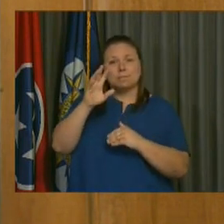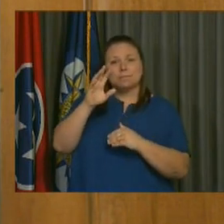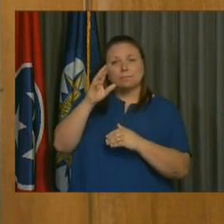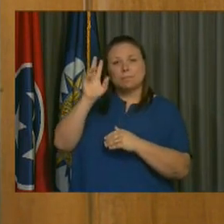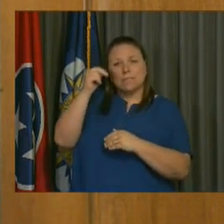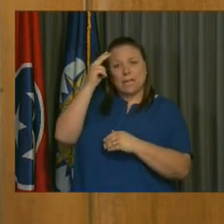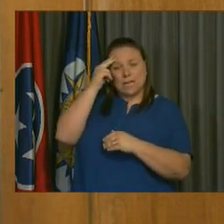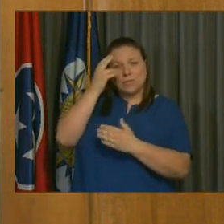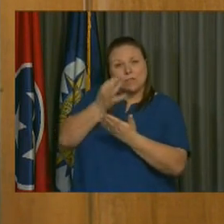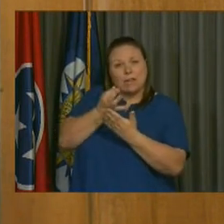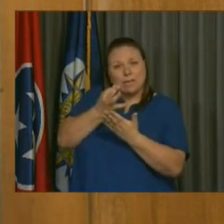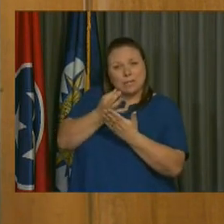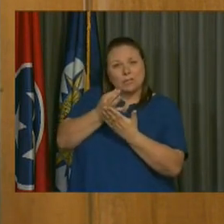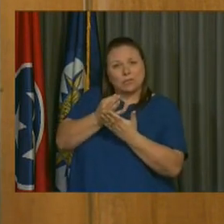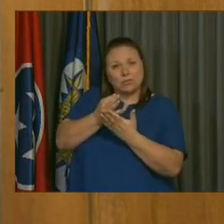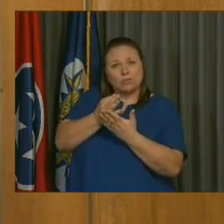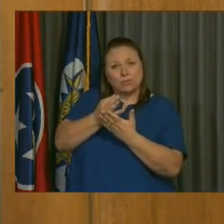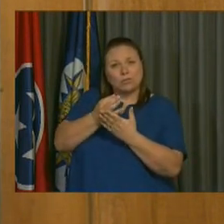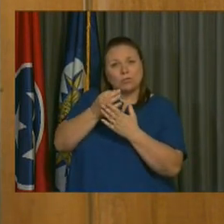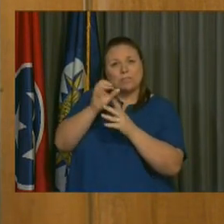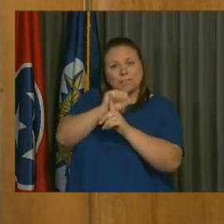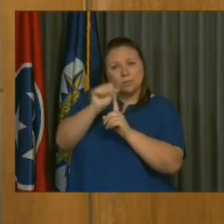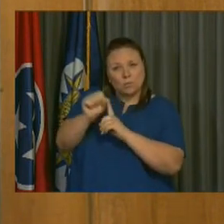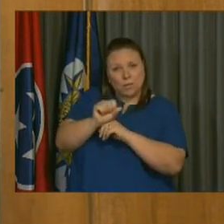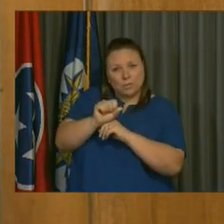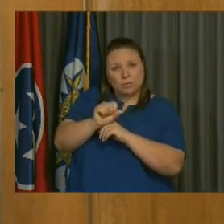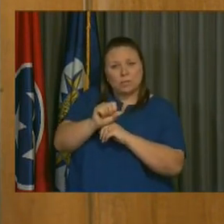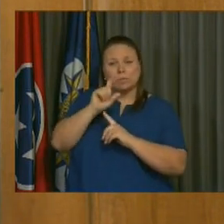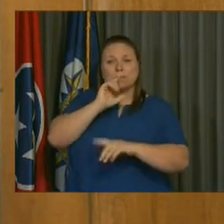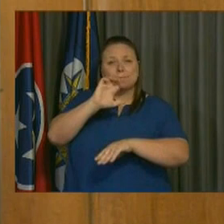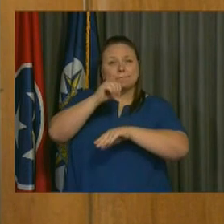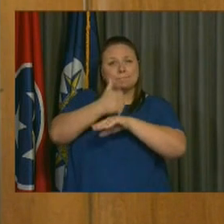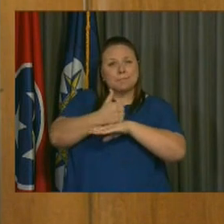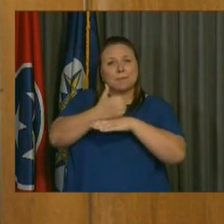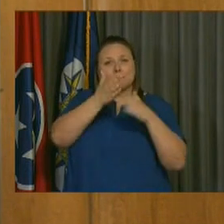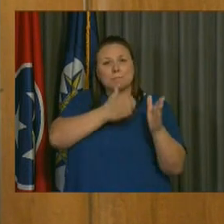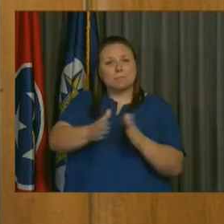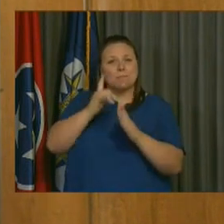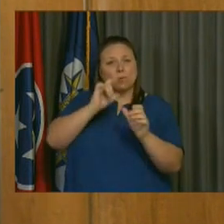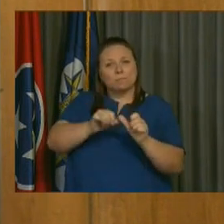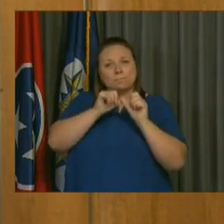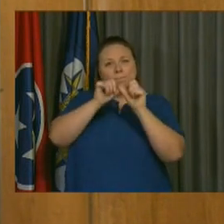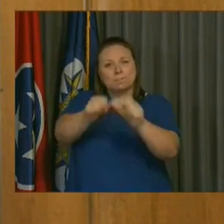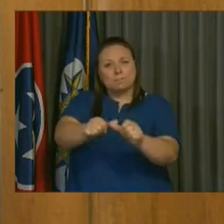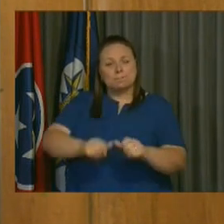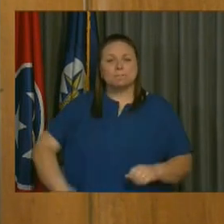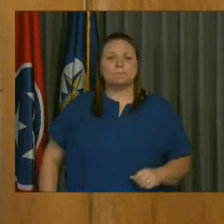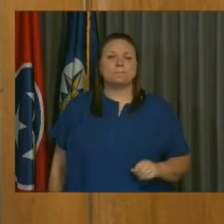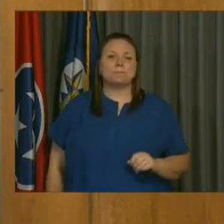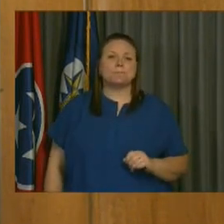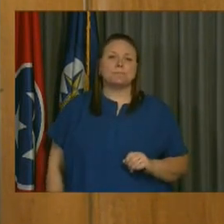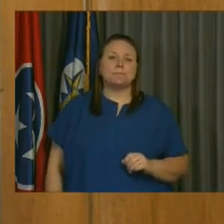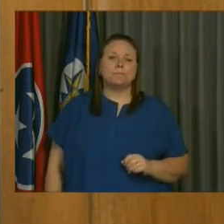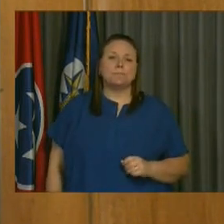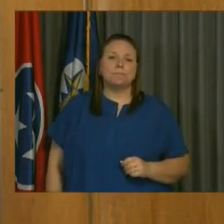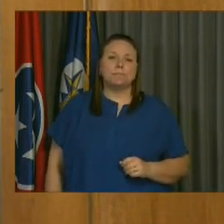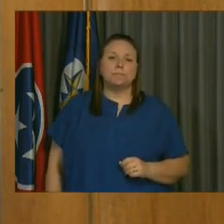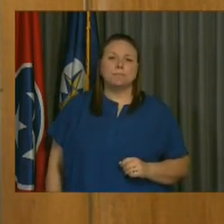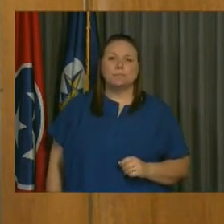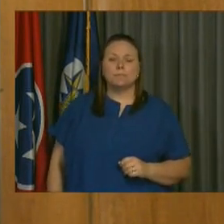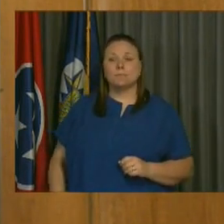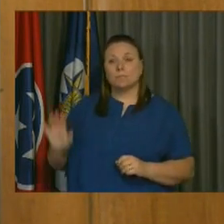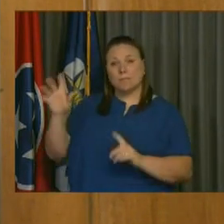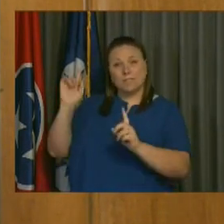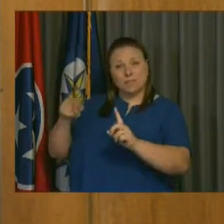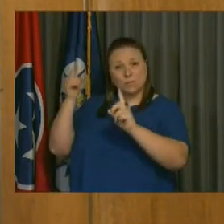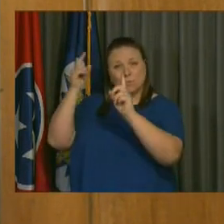financial position as it was then, and really set the course for sustainability. And among his near-term goals at